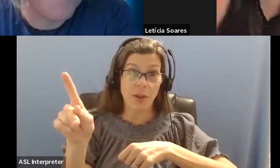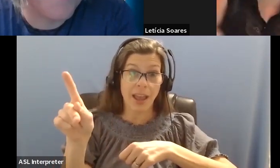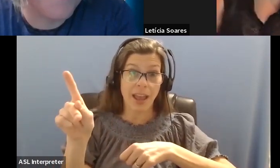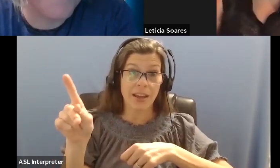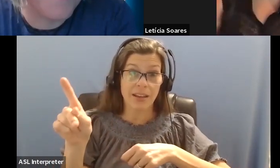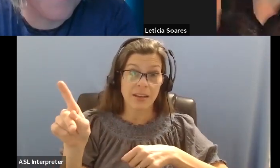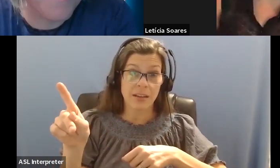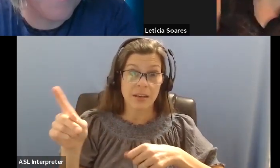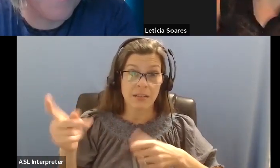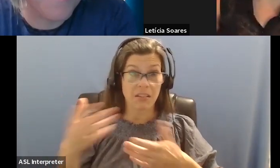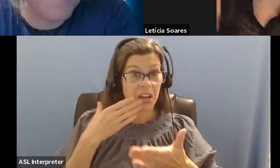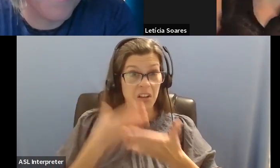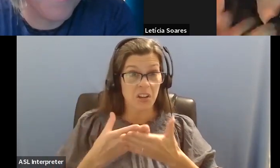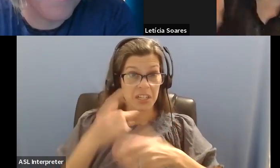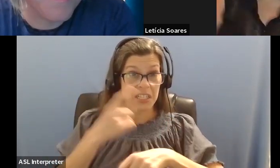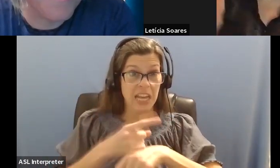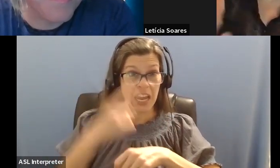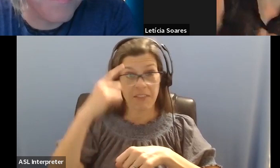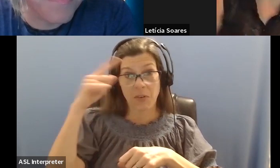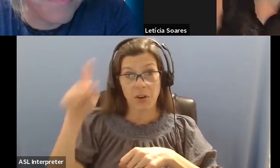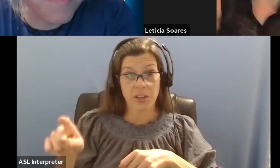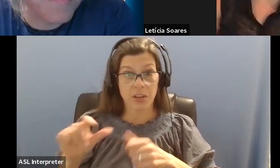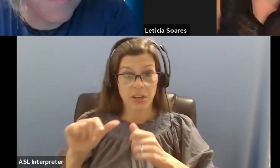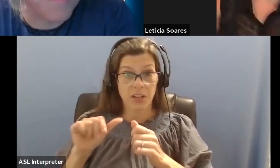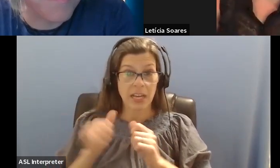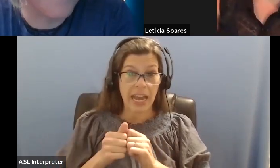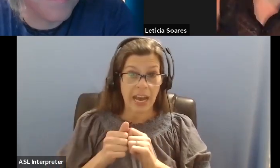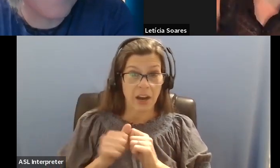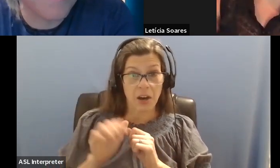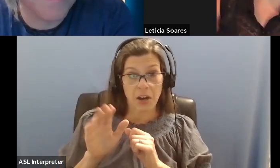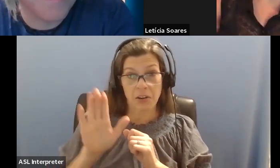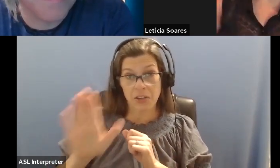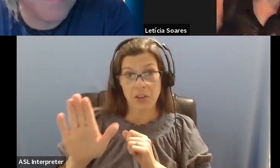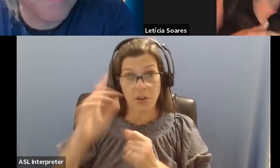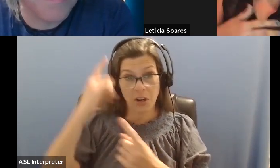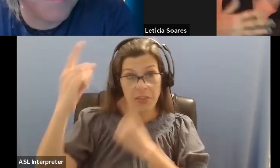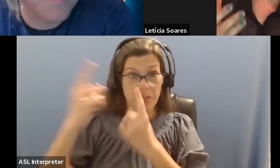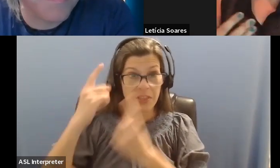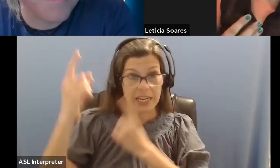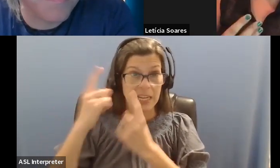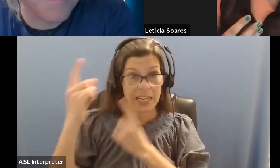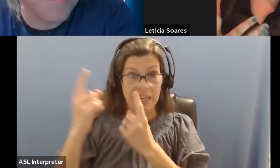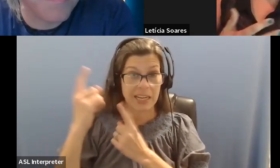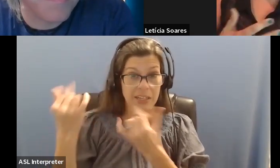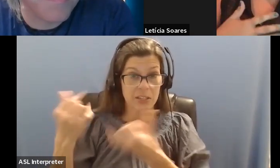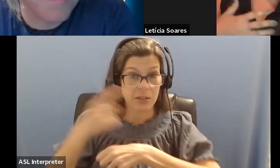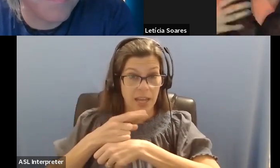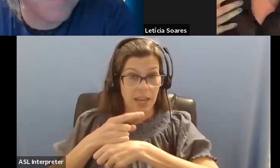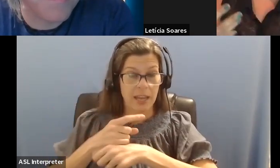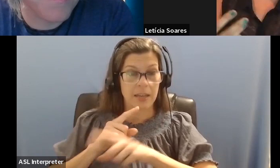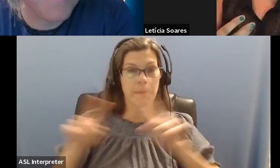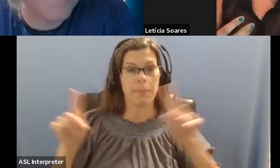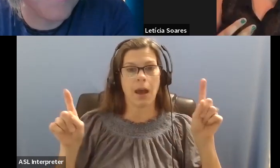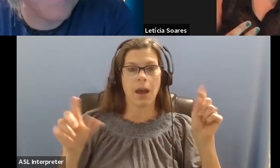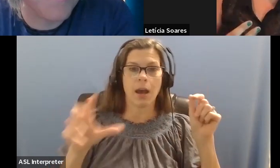is it a good symptom day for you? How are your symptoms today? Uh, I think making the assumption, I think it